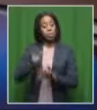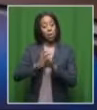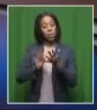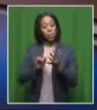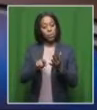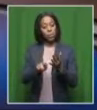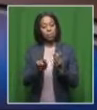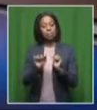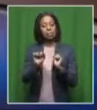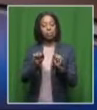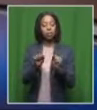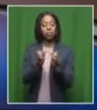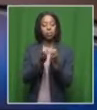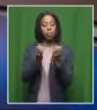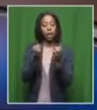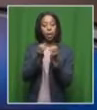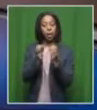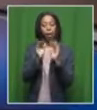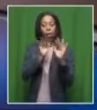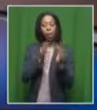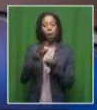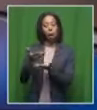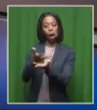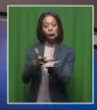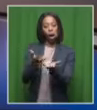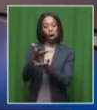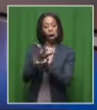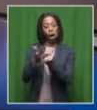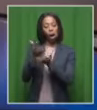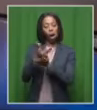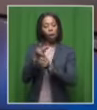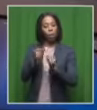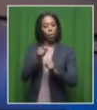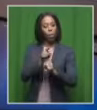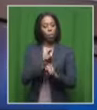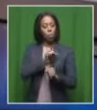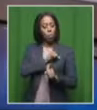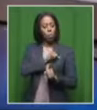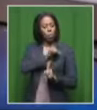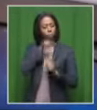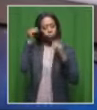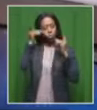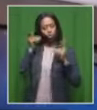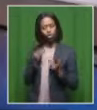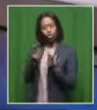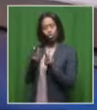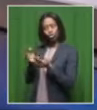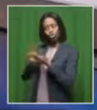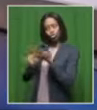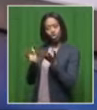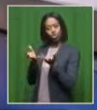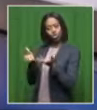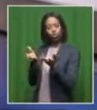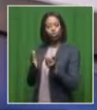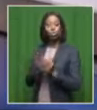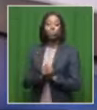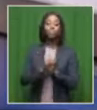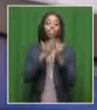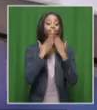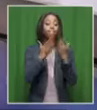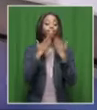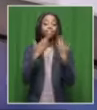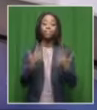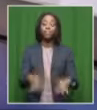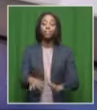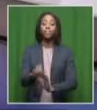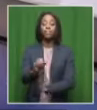obvious reason has gained great traction, but what drew you to the story? Well, thank you very much Sakina and also let me